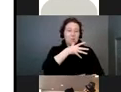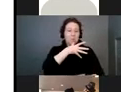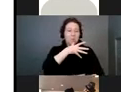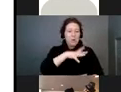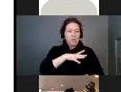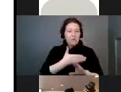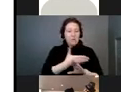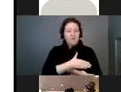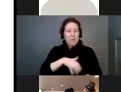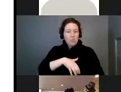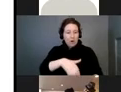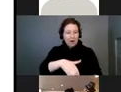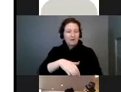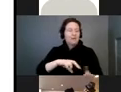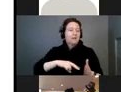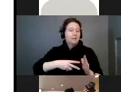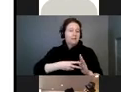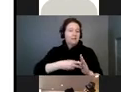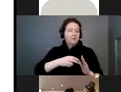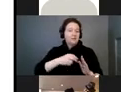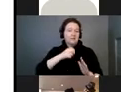happen, doesn't happen anymore.